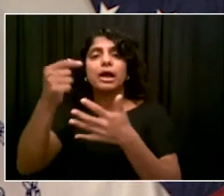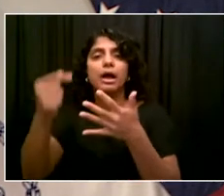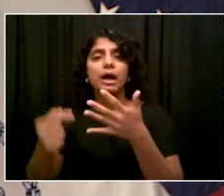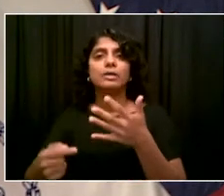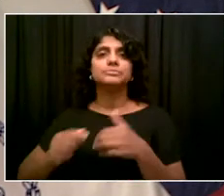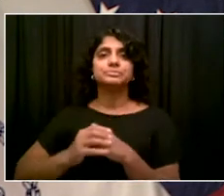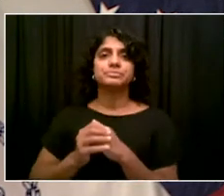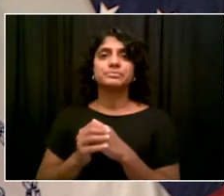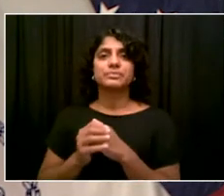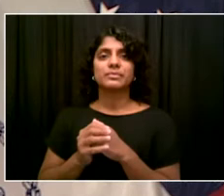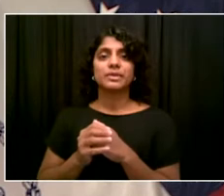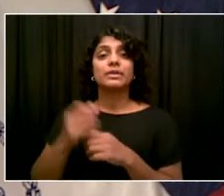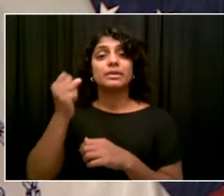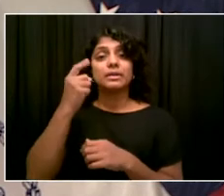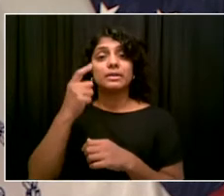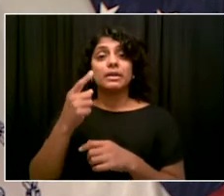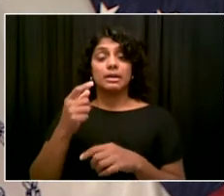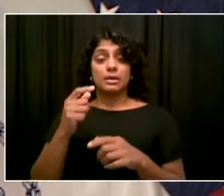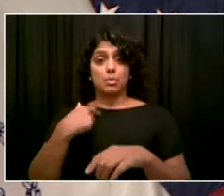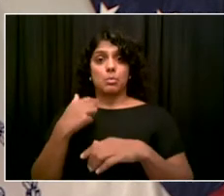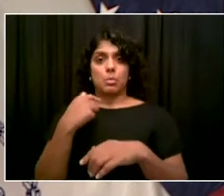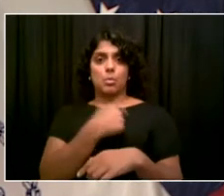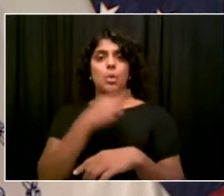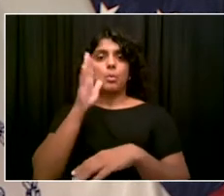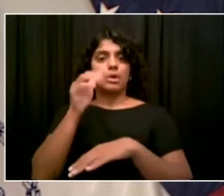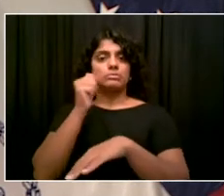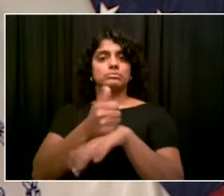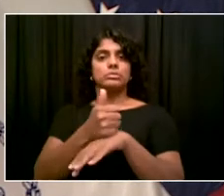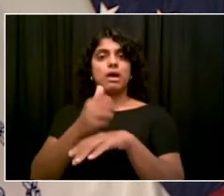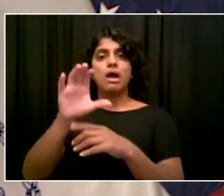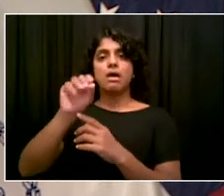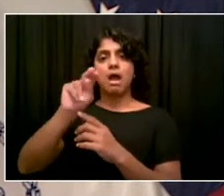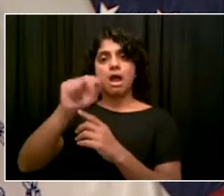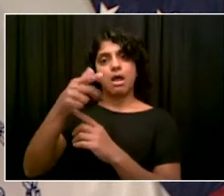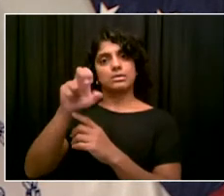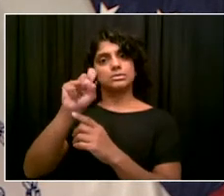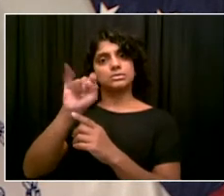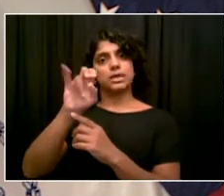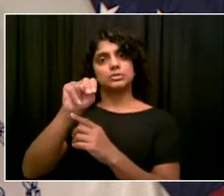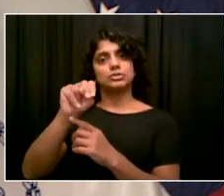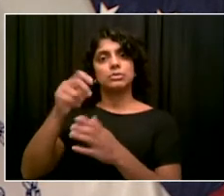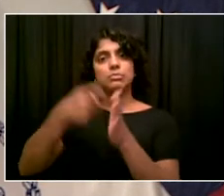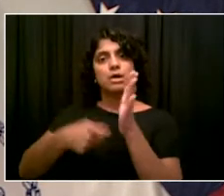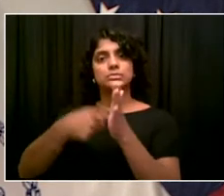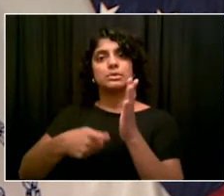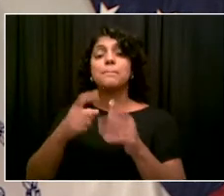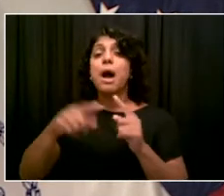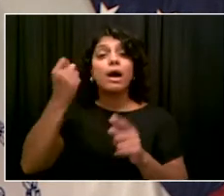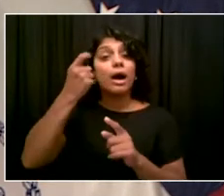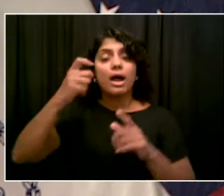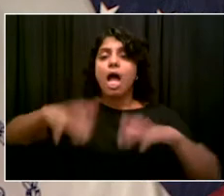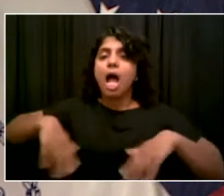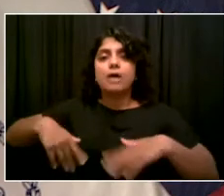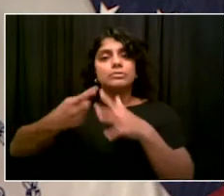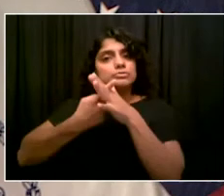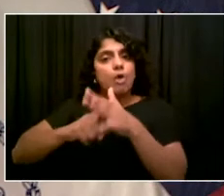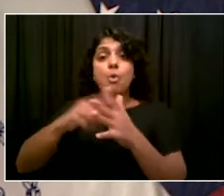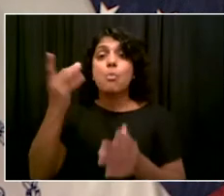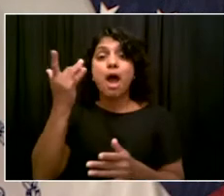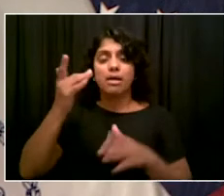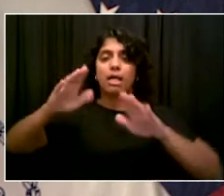update, Emma, on the steps we can take. I want it to be as fast as humanly possible. I think it would be tremendously helpful